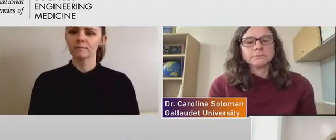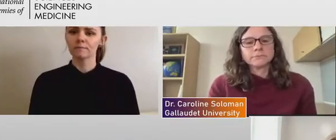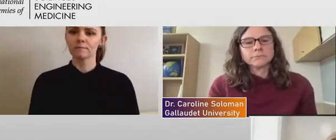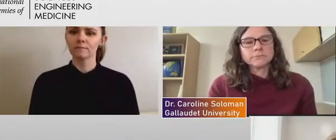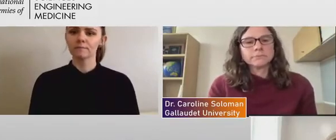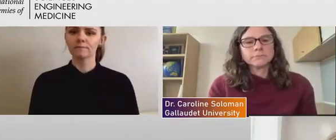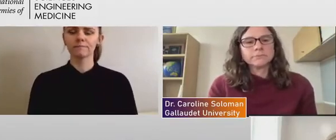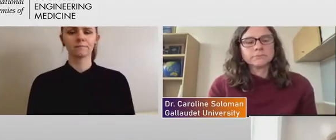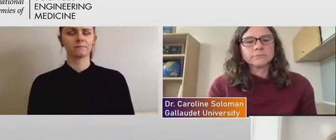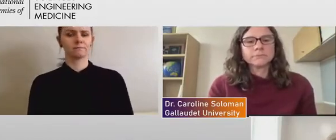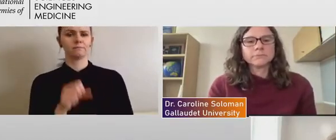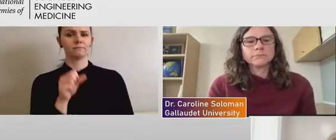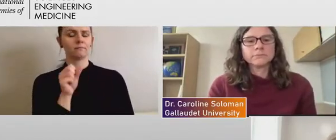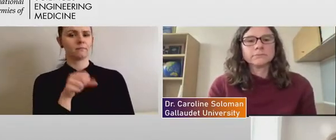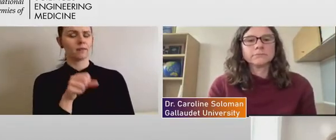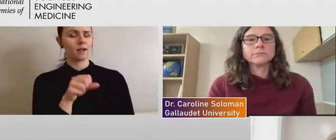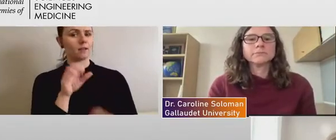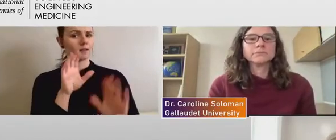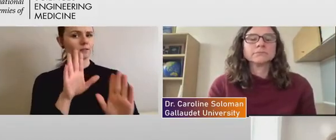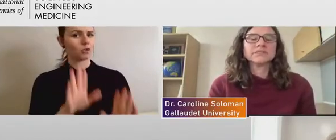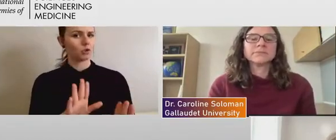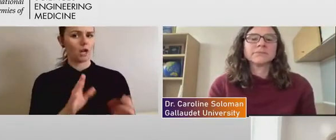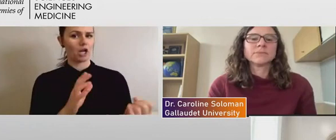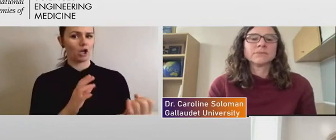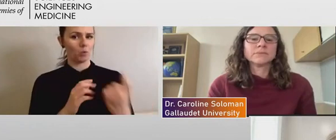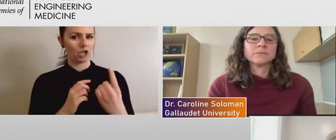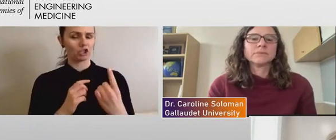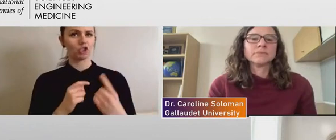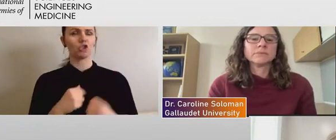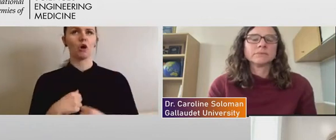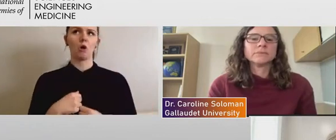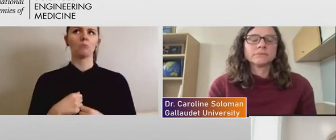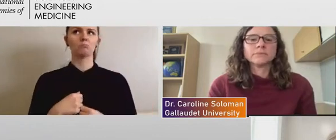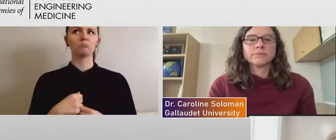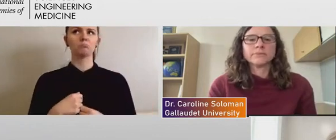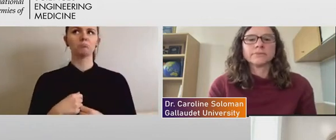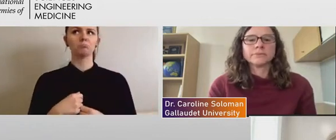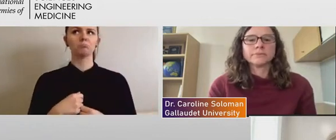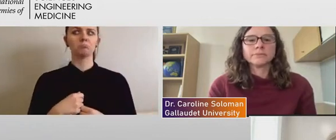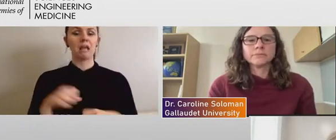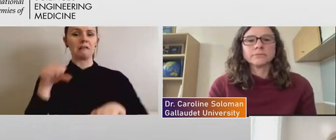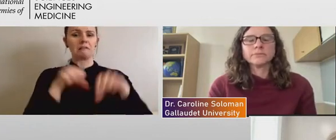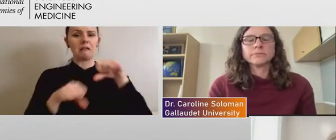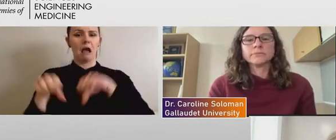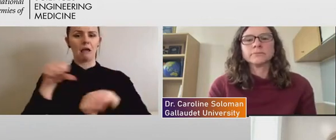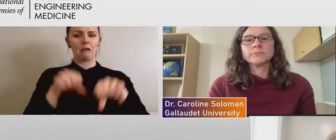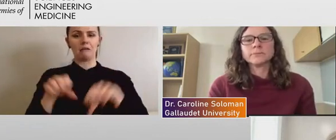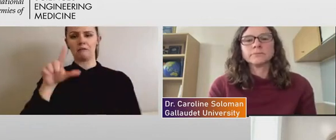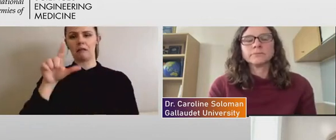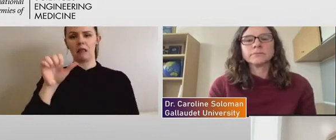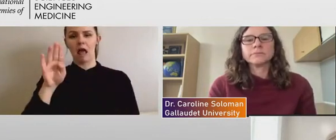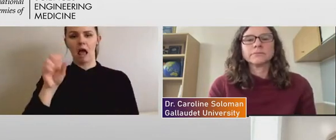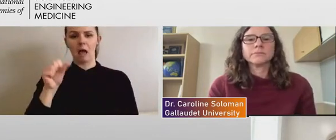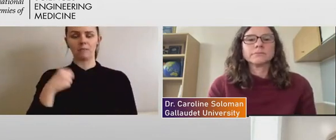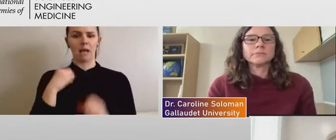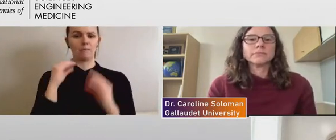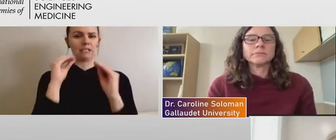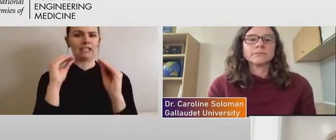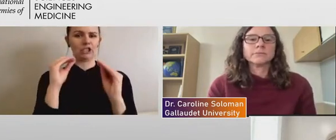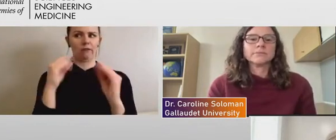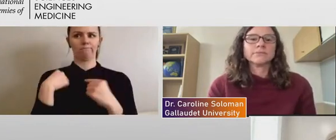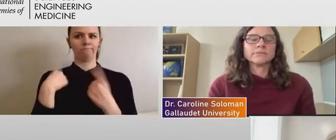That's a great question. So I've been teaching science labs, um, for several years now and, um,